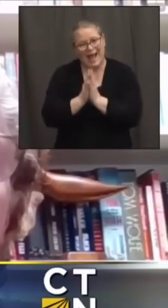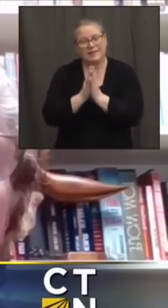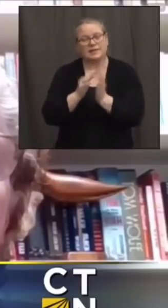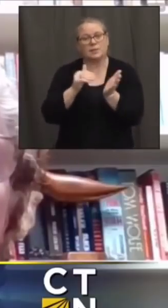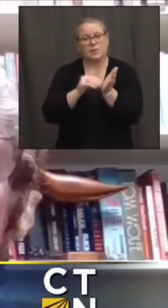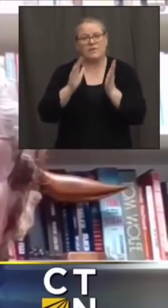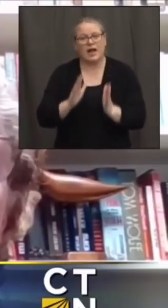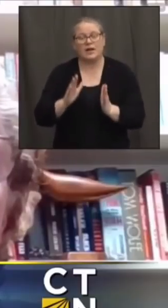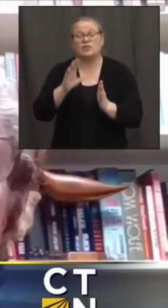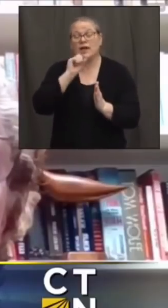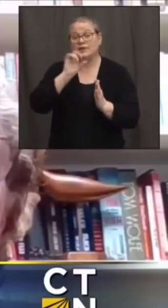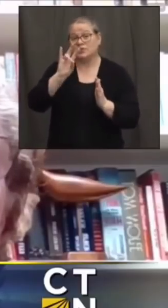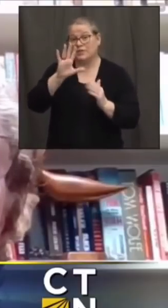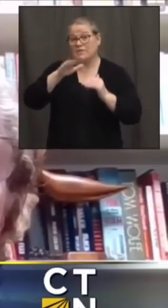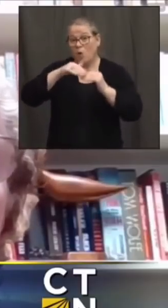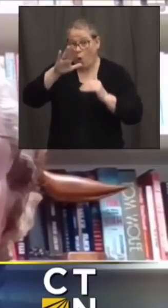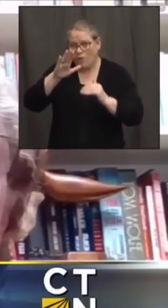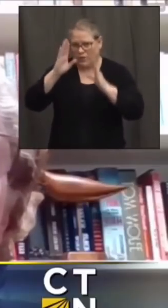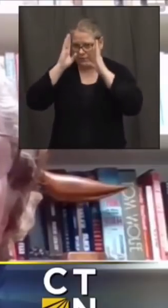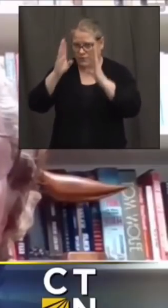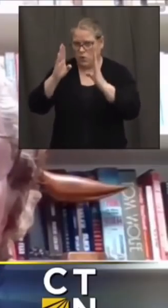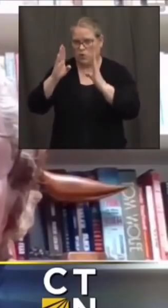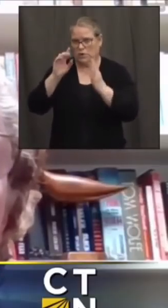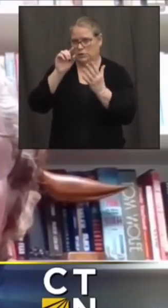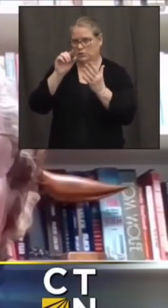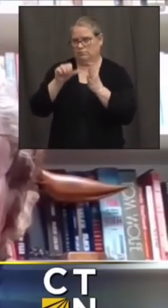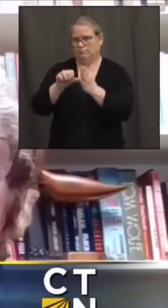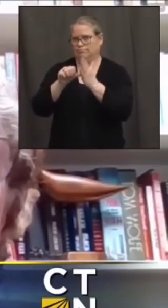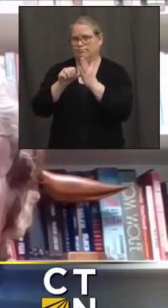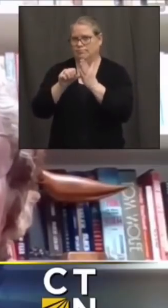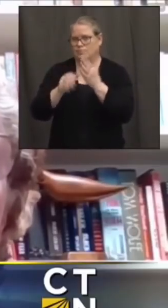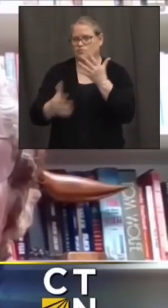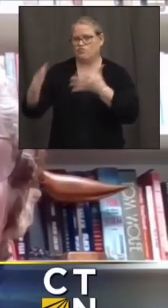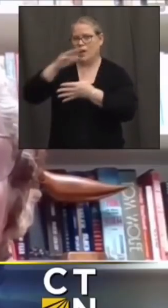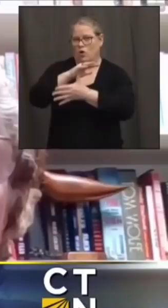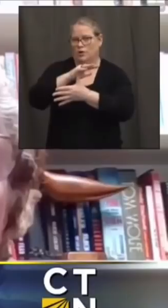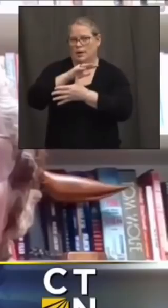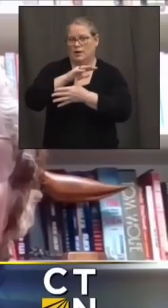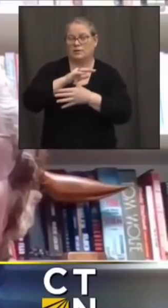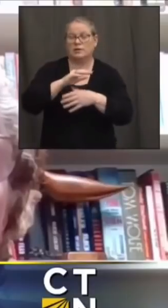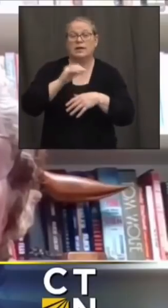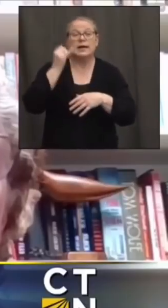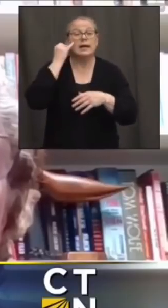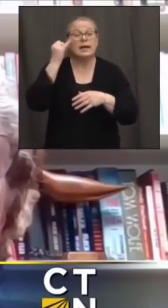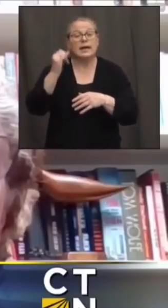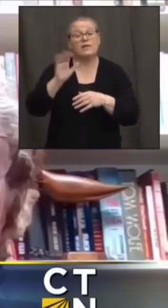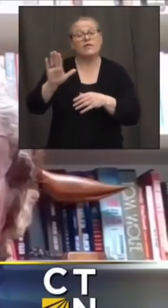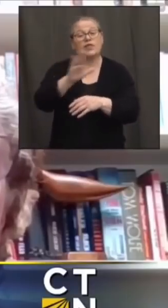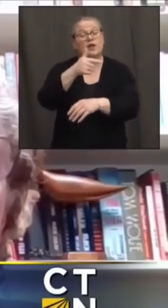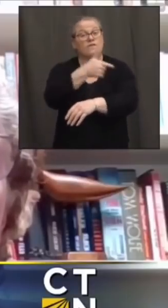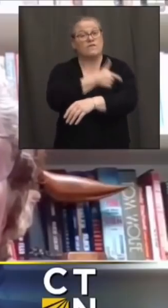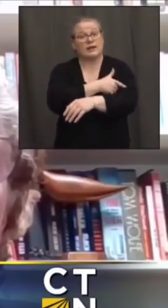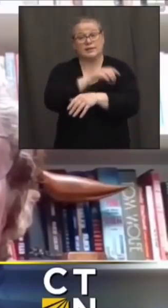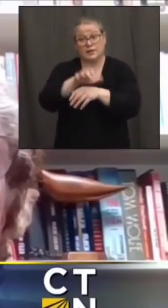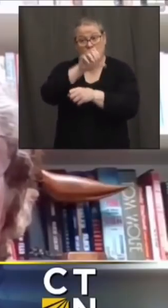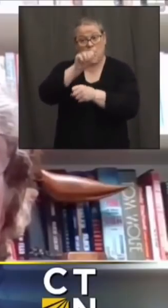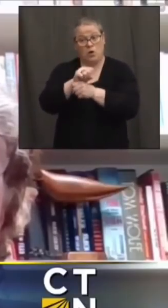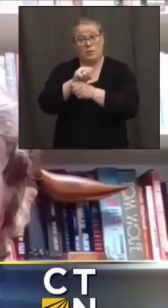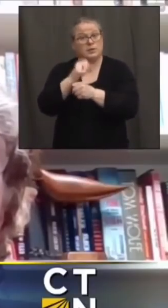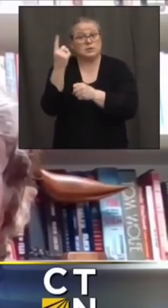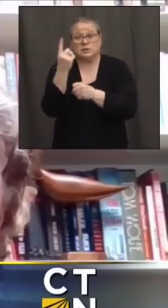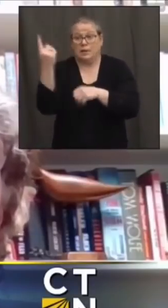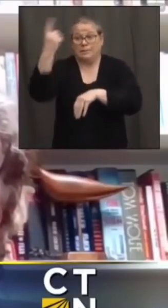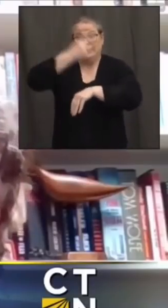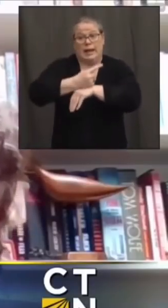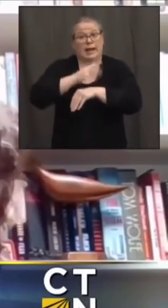on people 75 and older if they are unable to fill their vaccine slots on a particular day with individuals 75